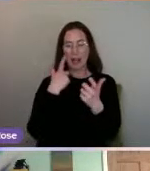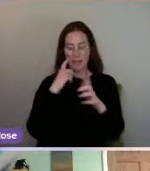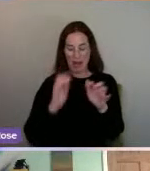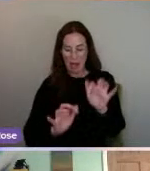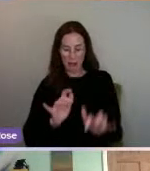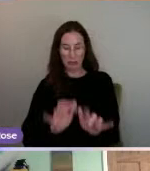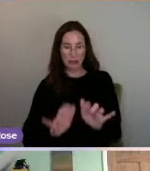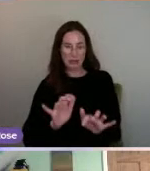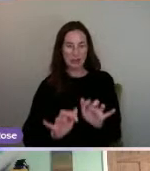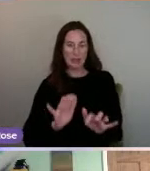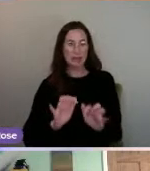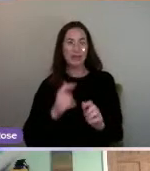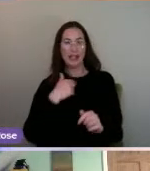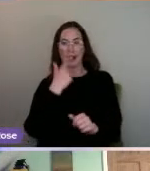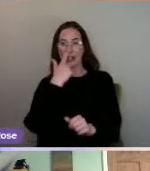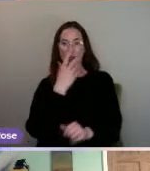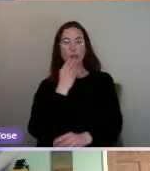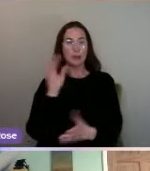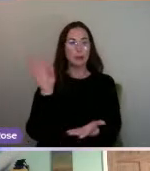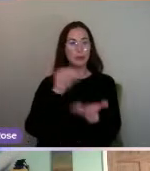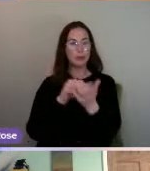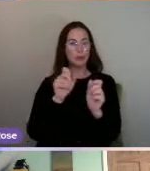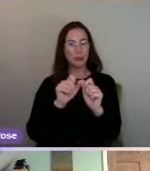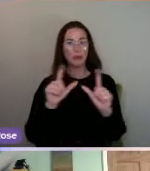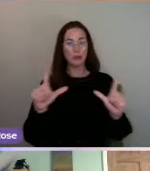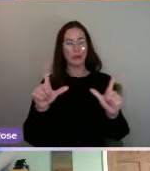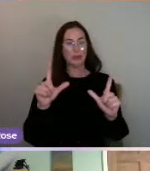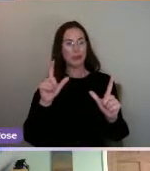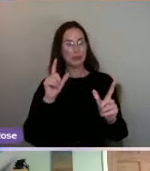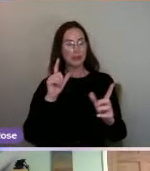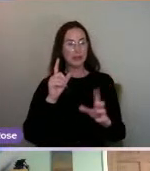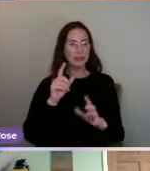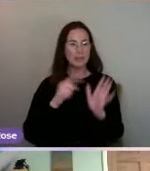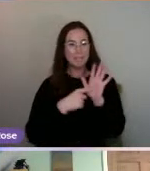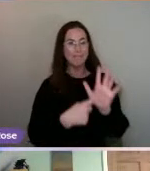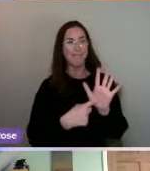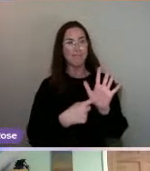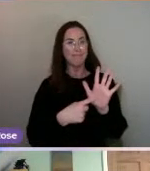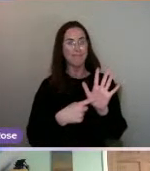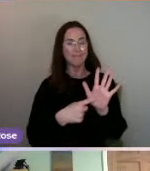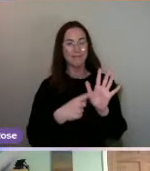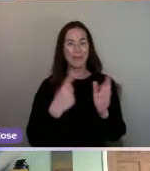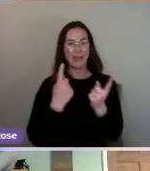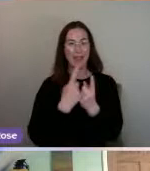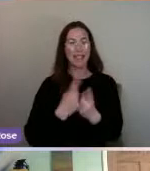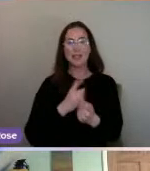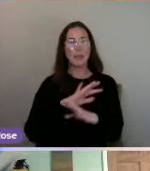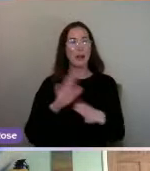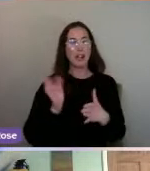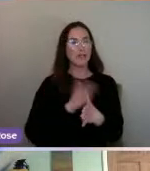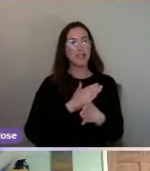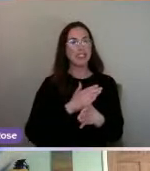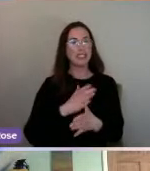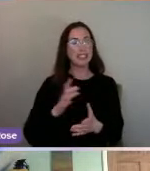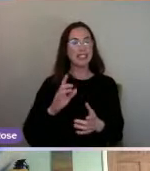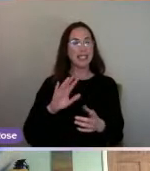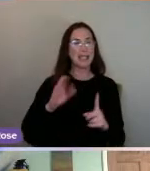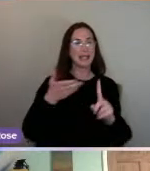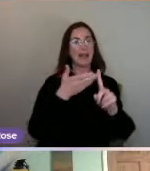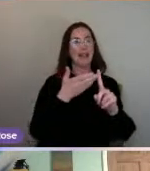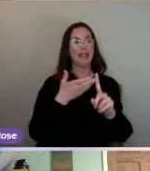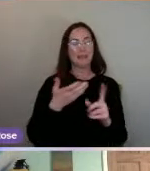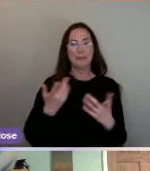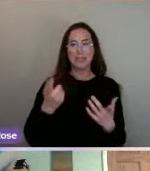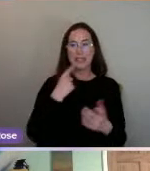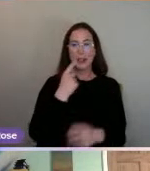textures in a way in which to represent things that they weren't originally intended to. So, for